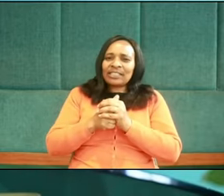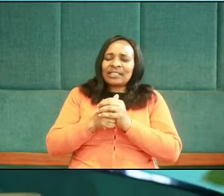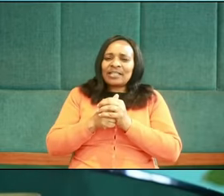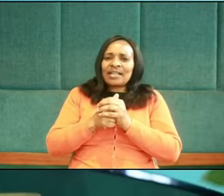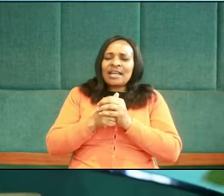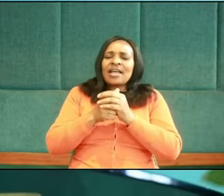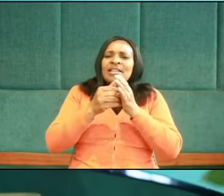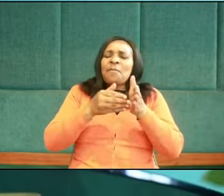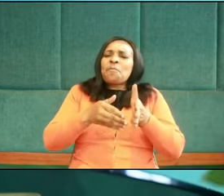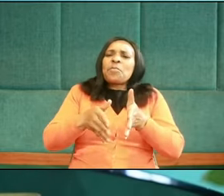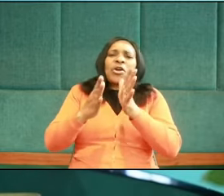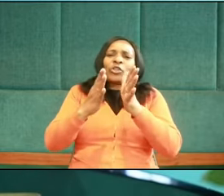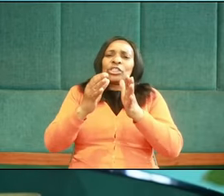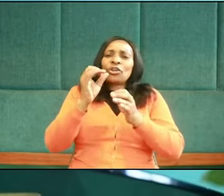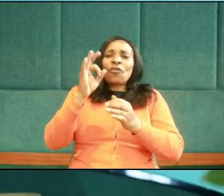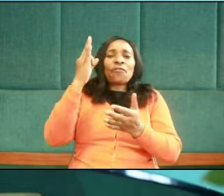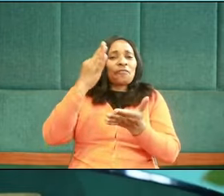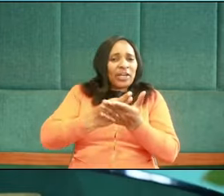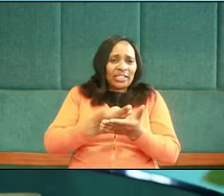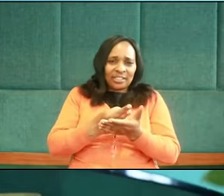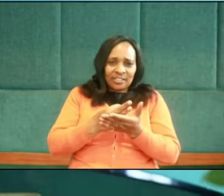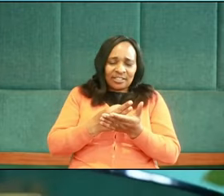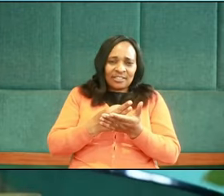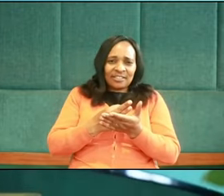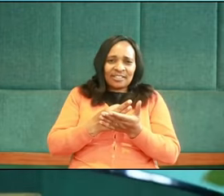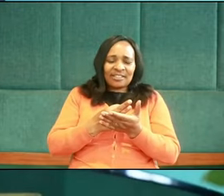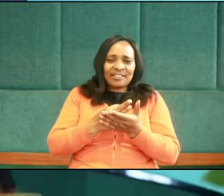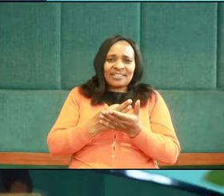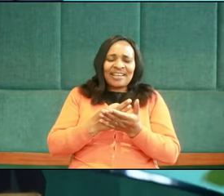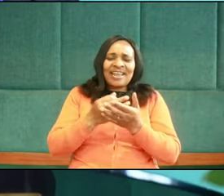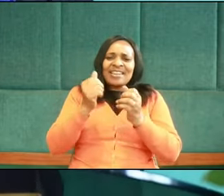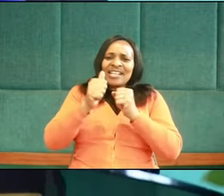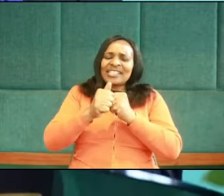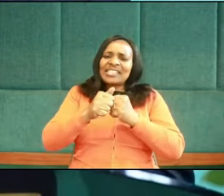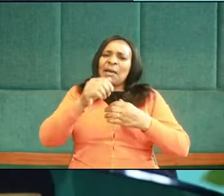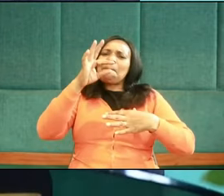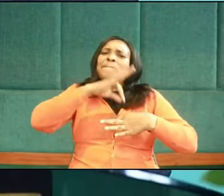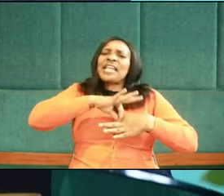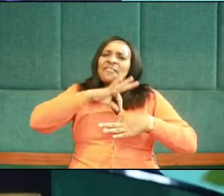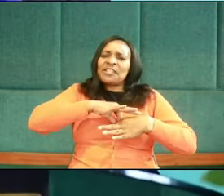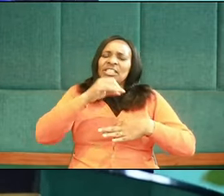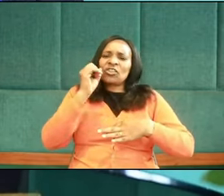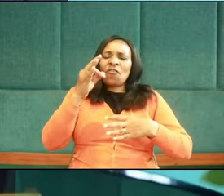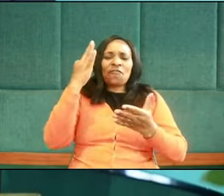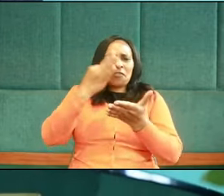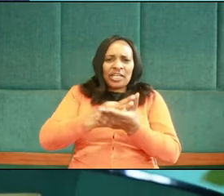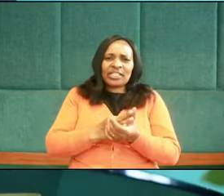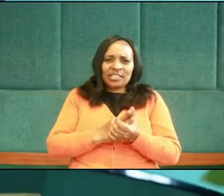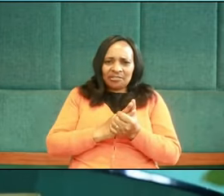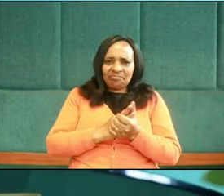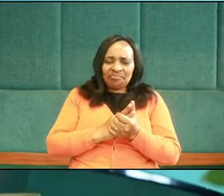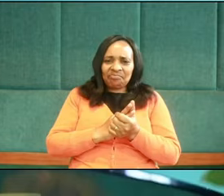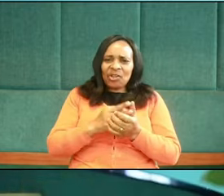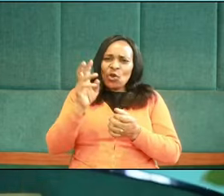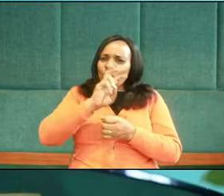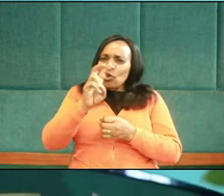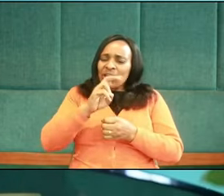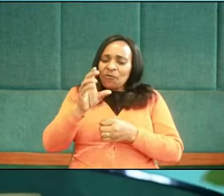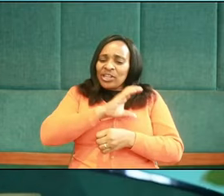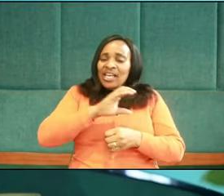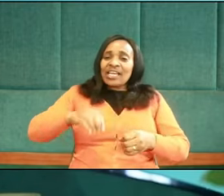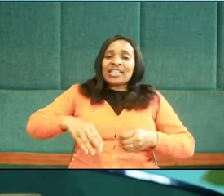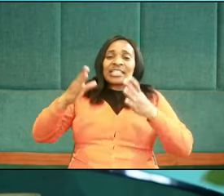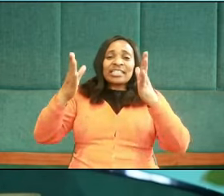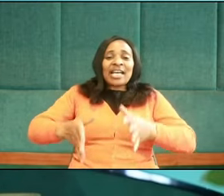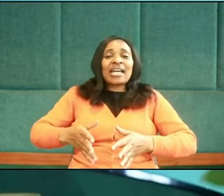of faith. Priorities of faith. We're looking at Christian virtues